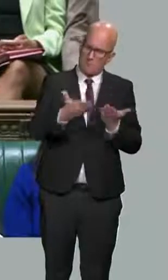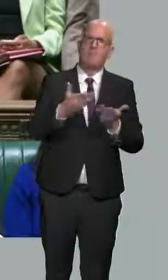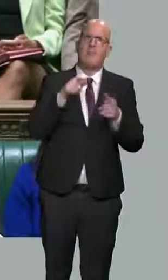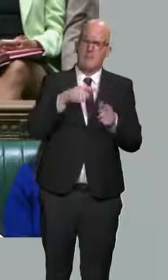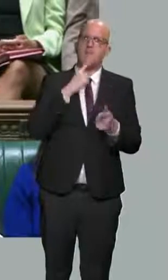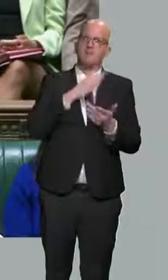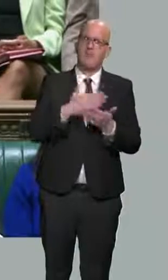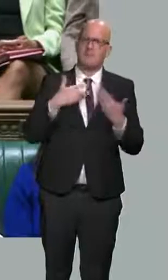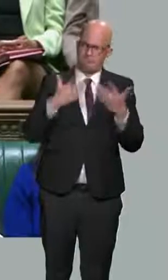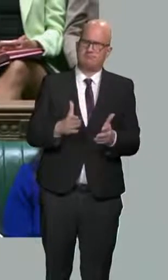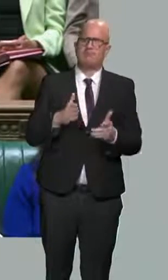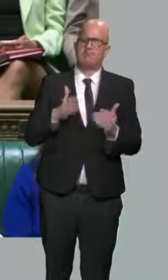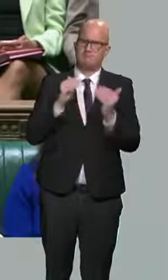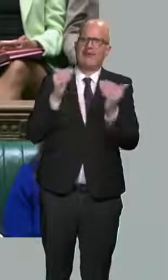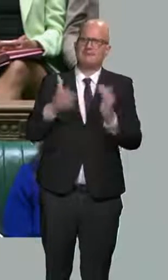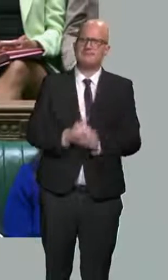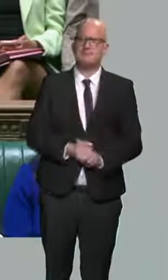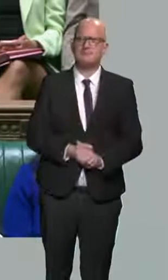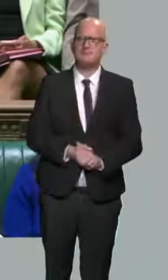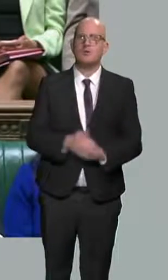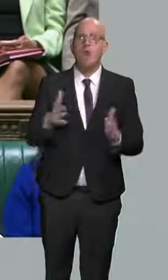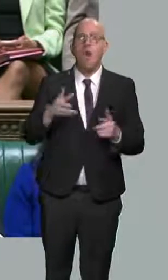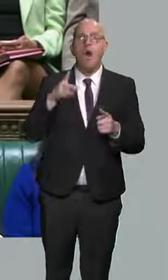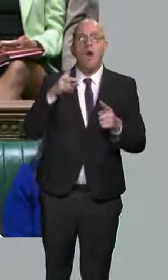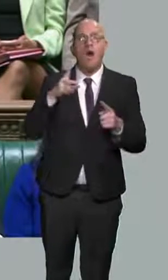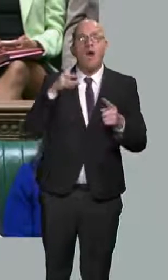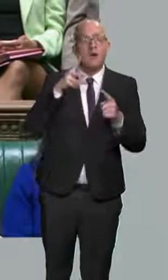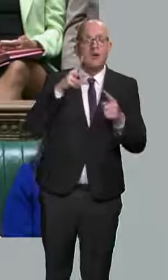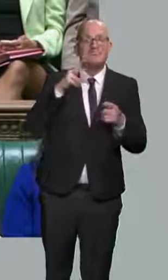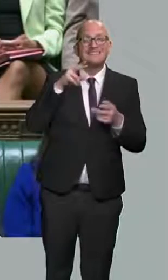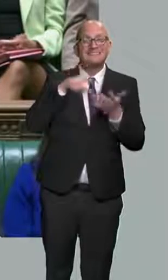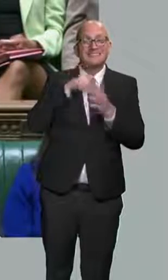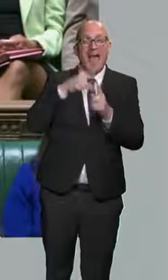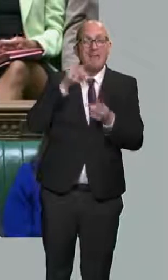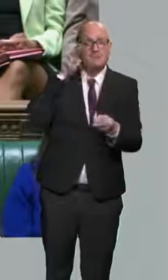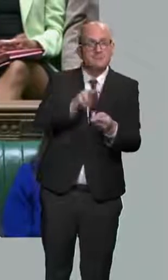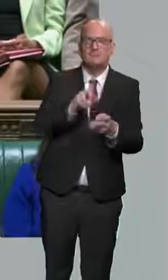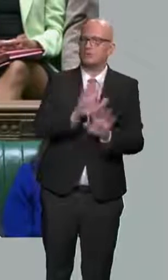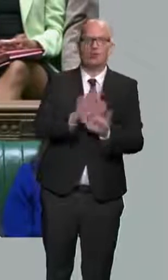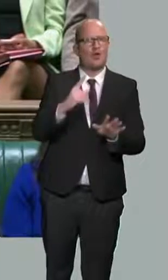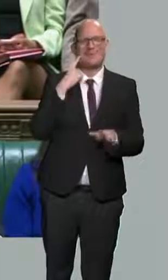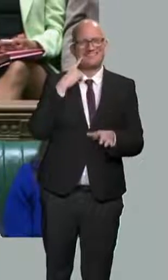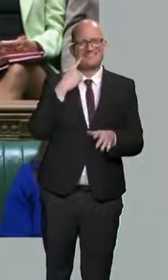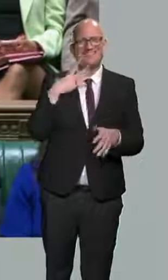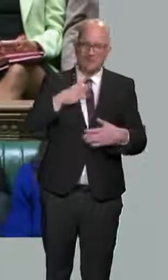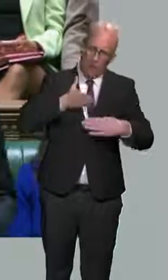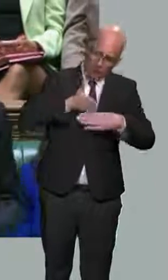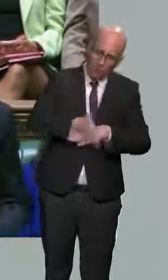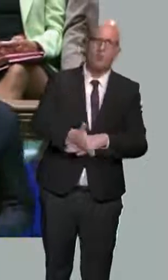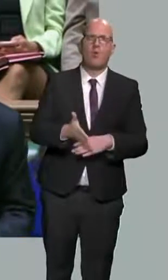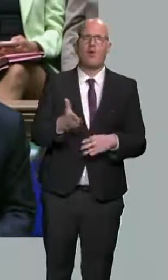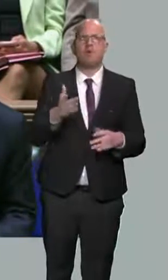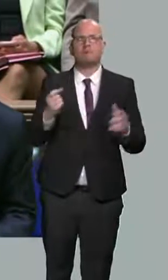let me say this, cutting taxes is not easy. It requires hard work, prioritisation